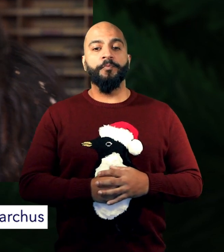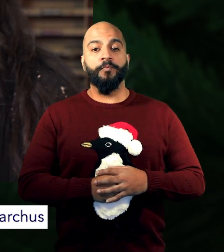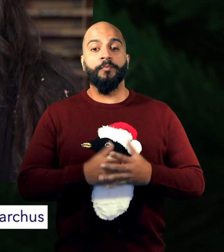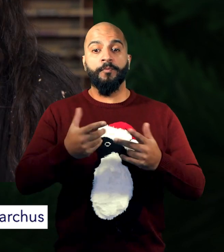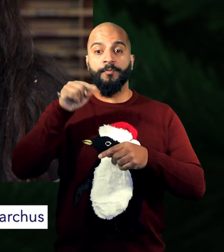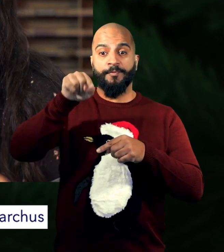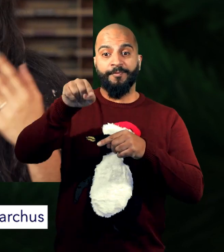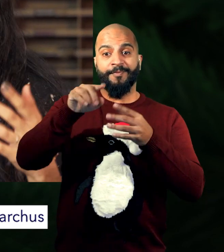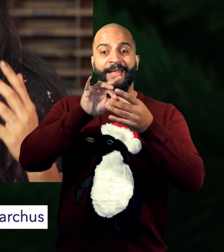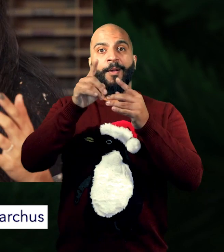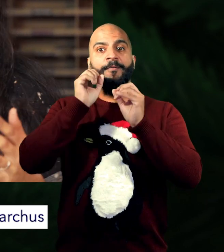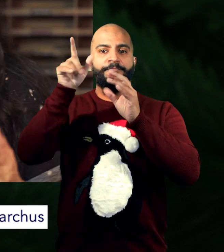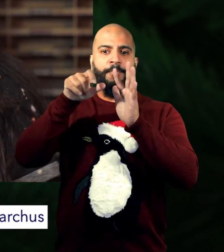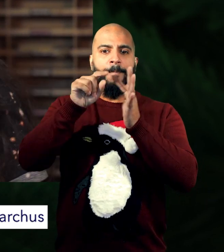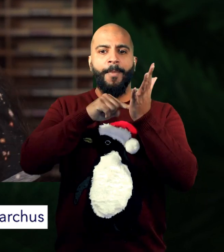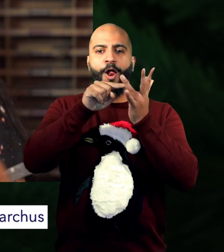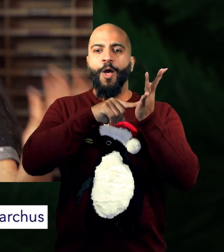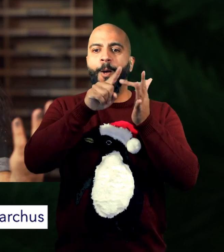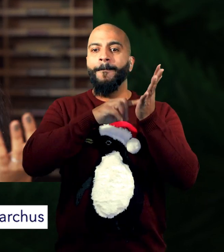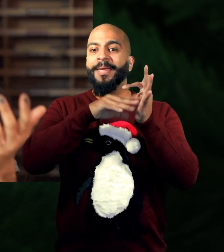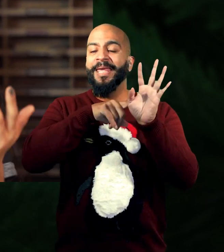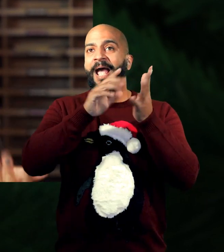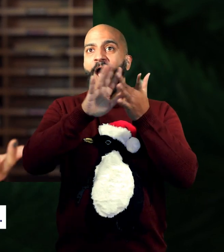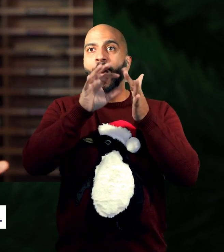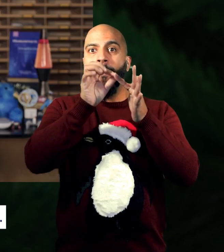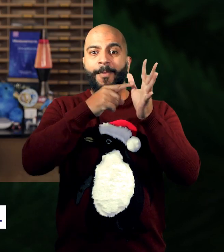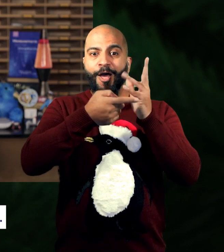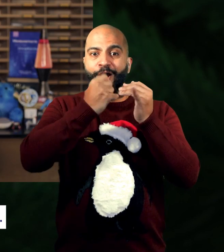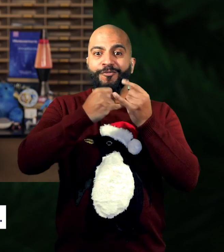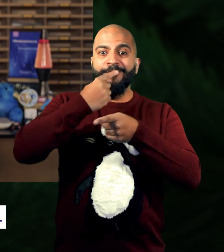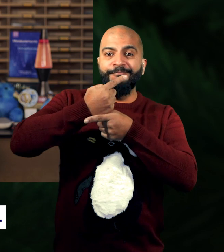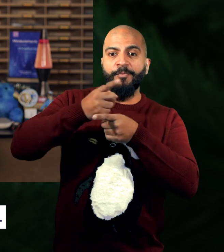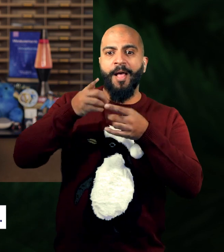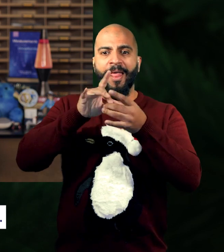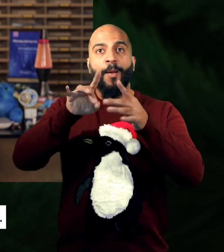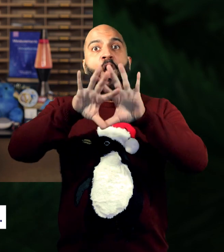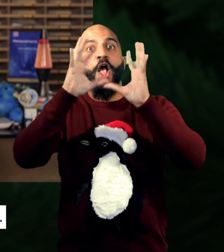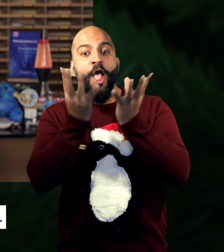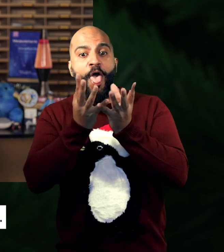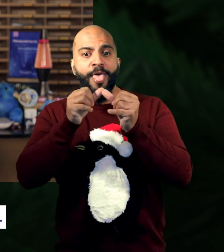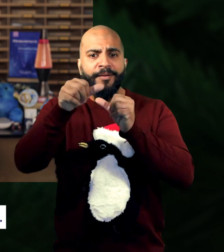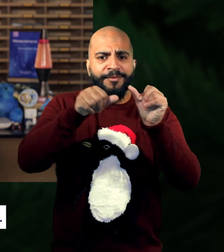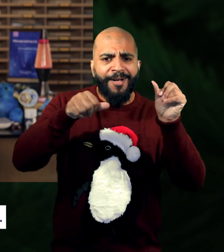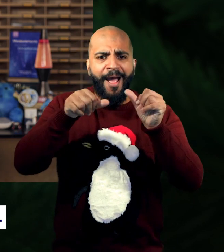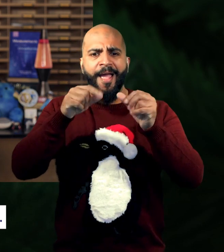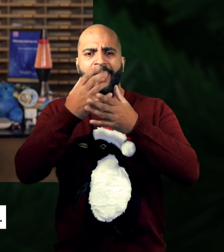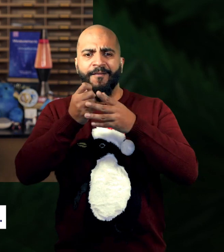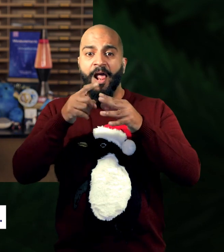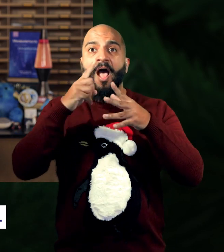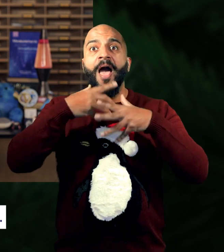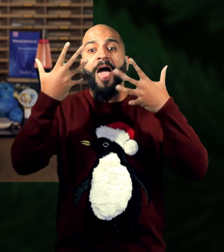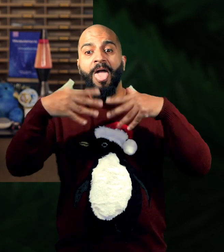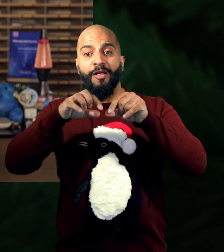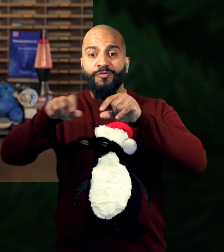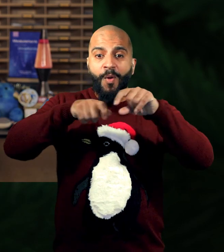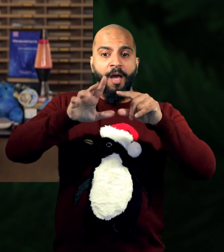So the story goes, great thinkers like Ptolemy and Hipparchus figured out the shape and the size of the earth using only a ruler like the ones you